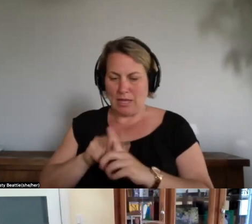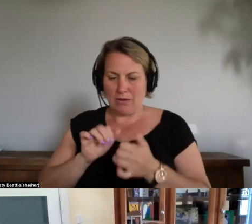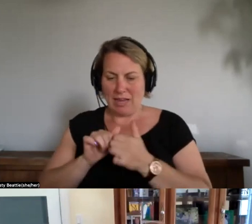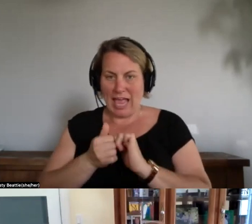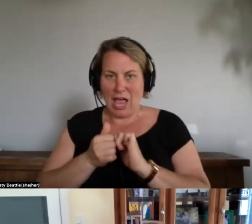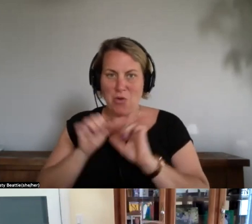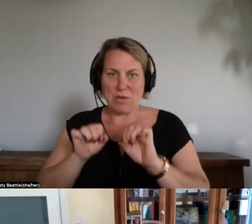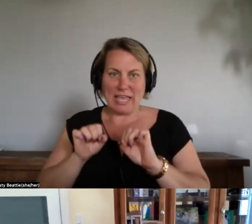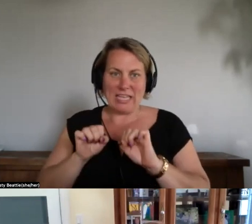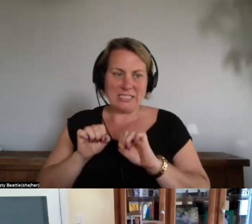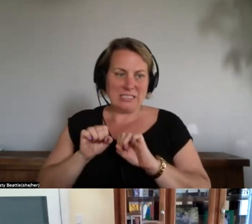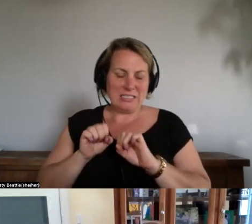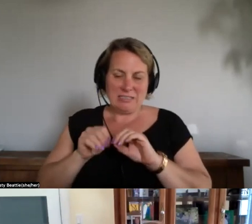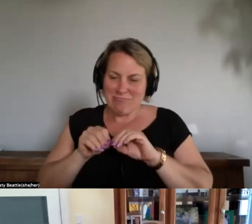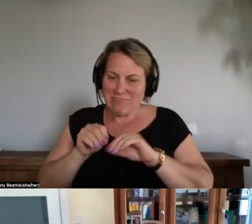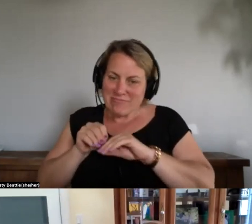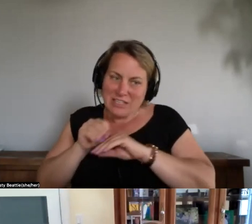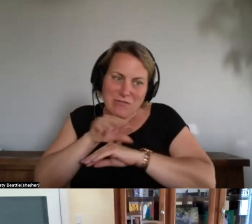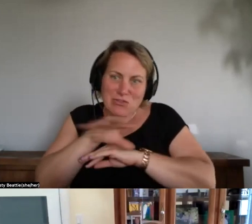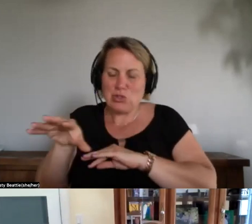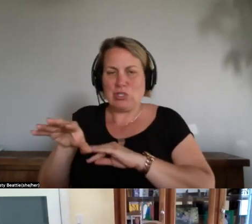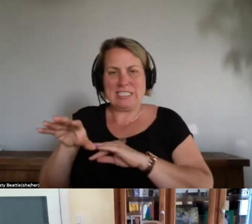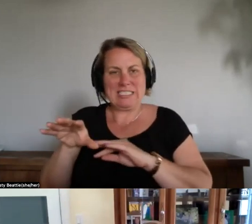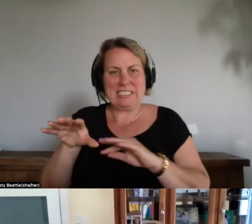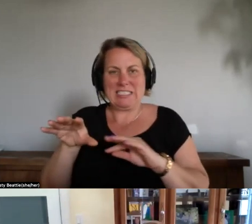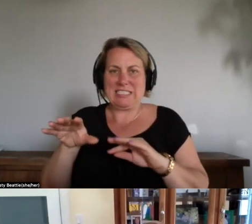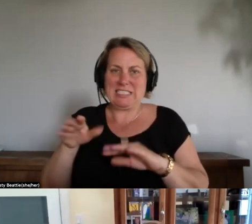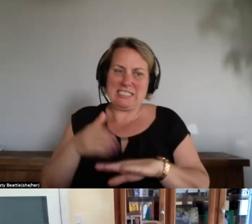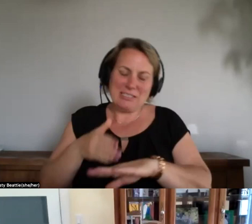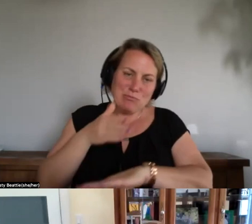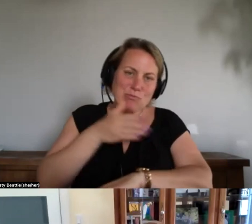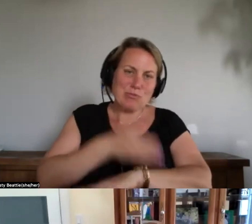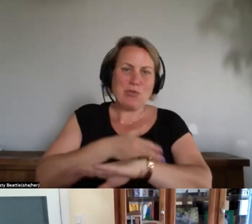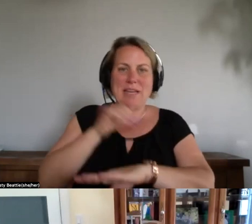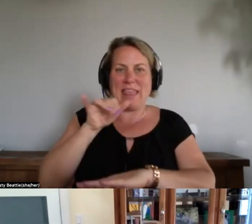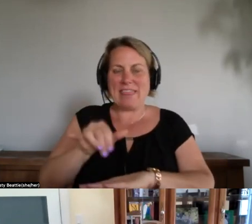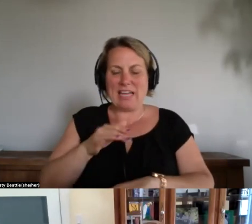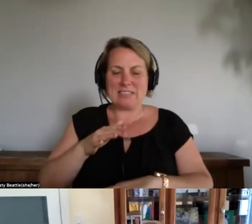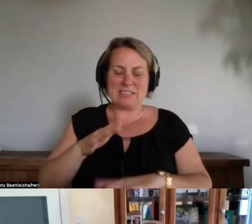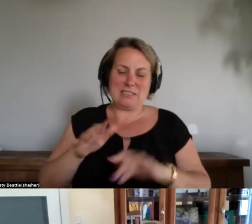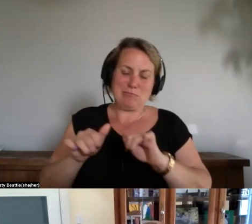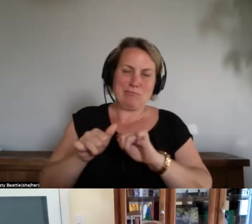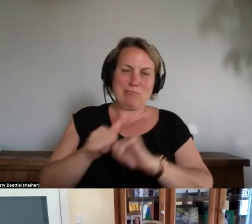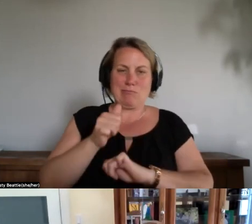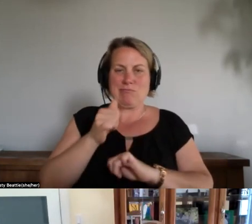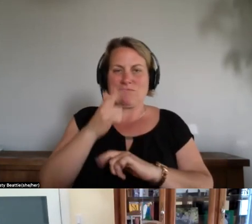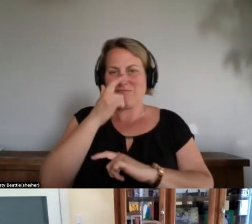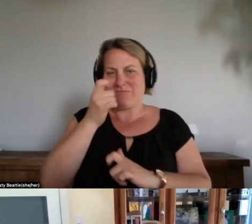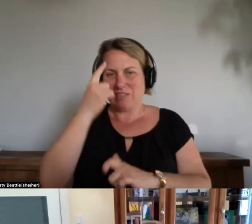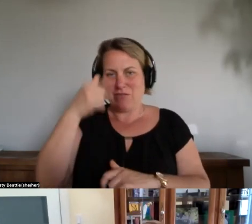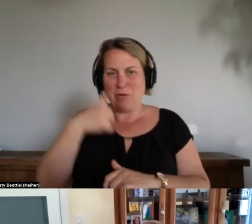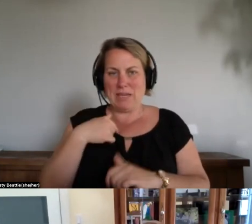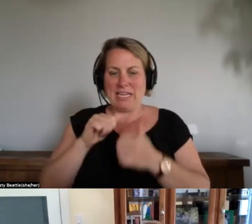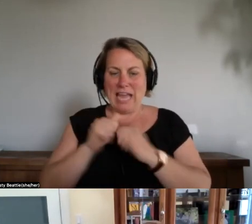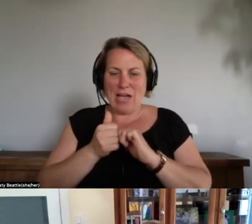all that's that's that's what i'm most interested in is is um how to do that